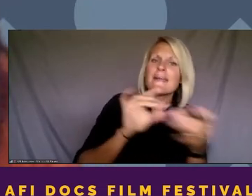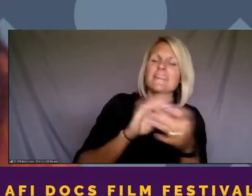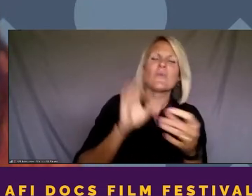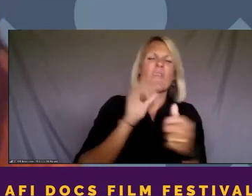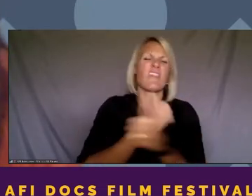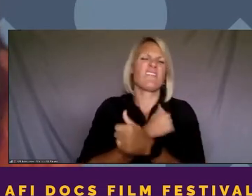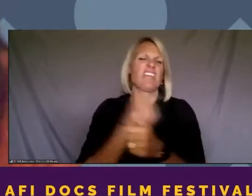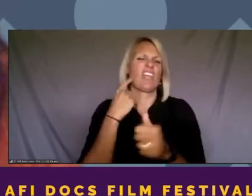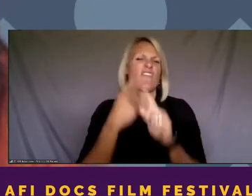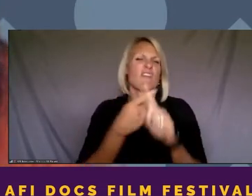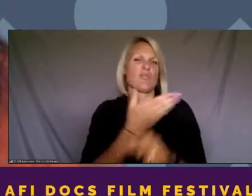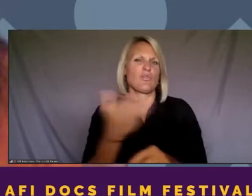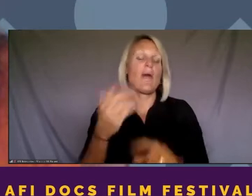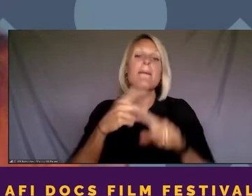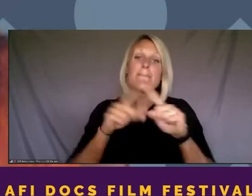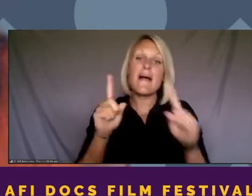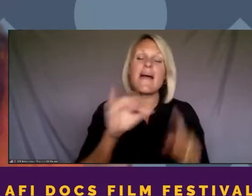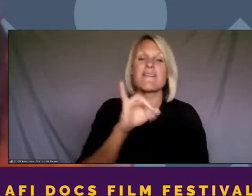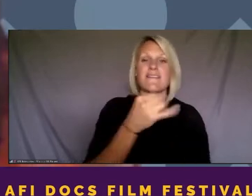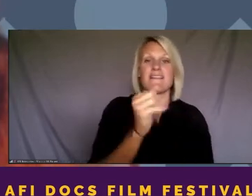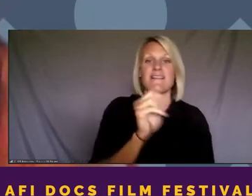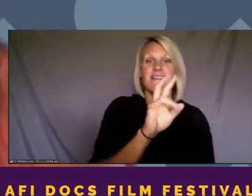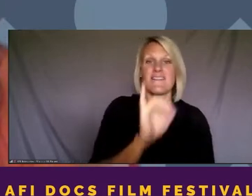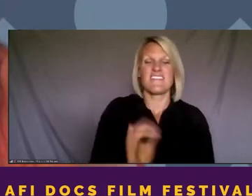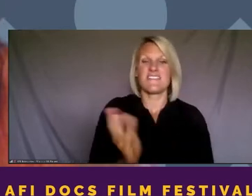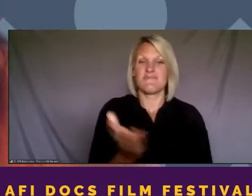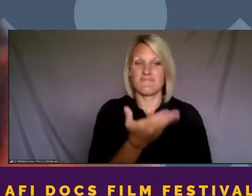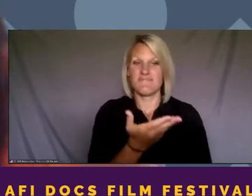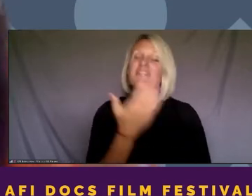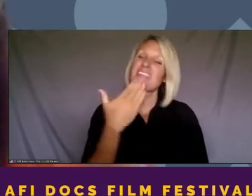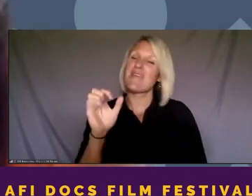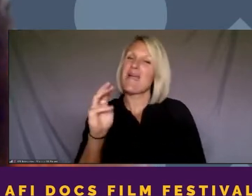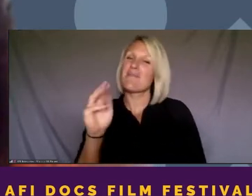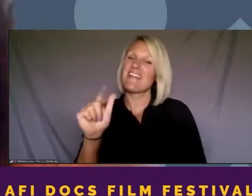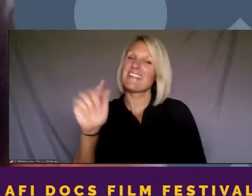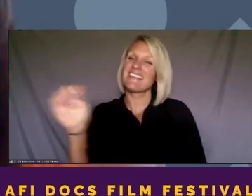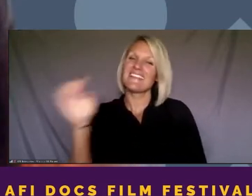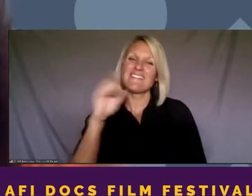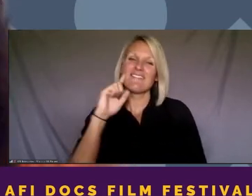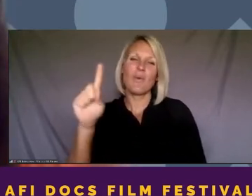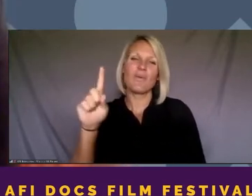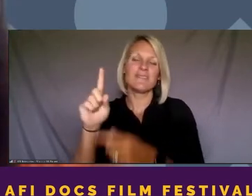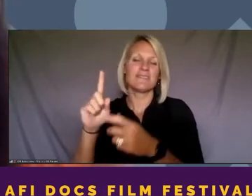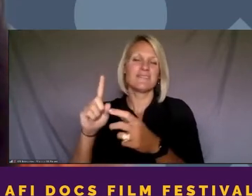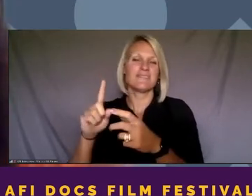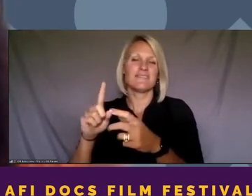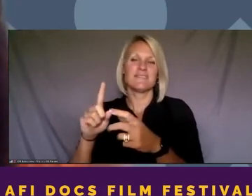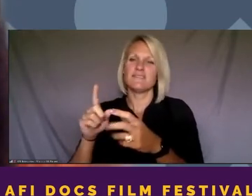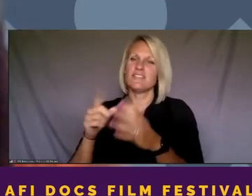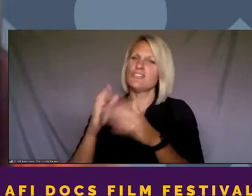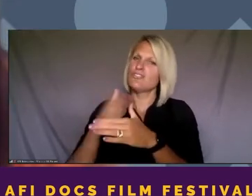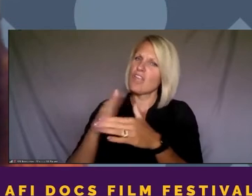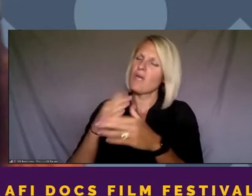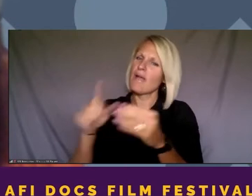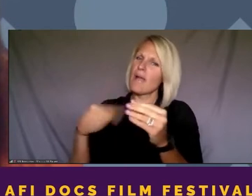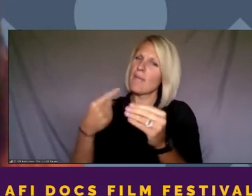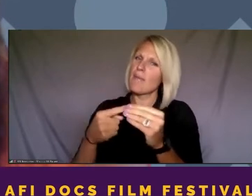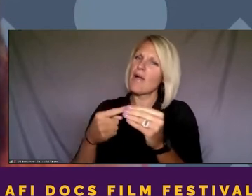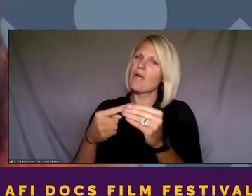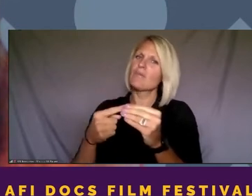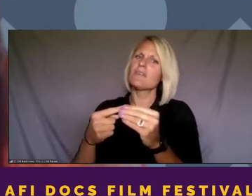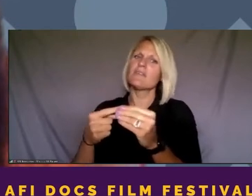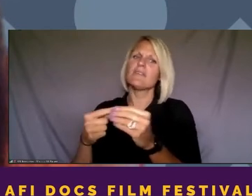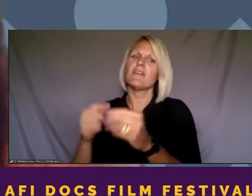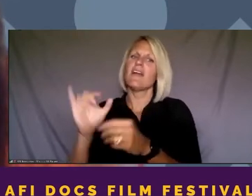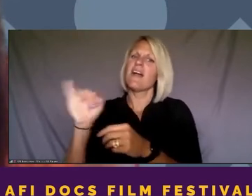Javi for just a moment, because again, thank you, Emily, for paving the way to share about the power of the work that Javi does, the